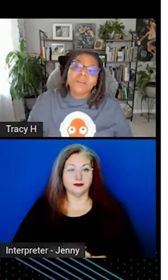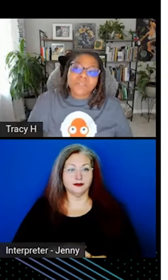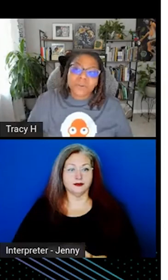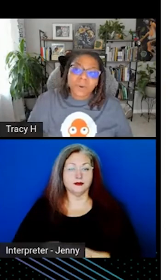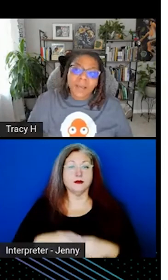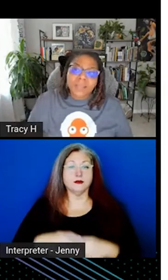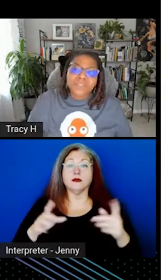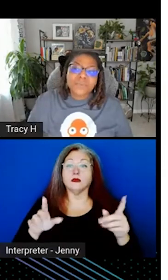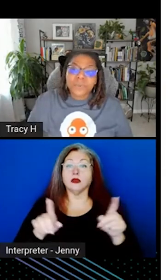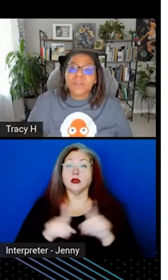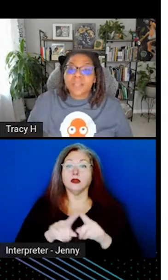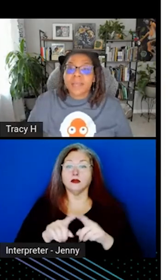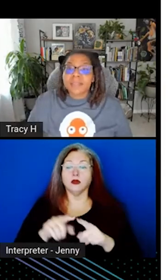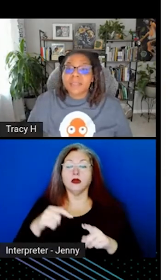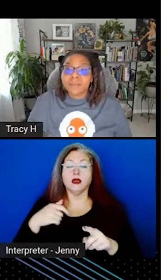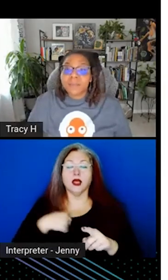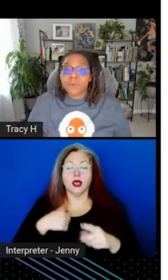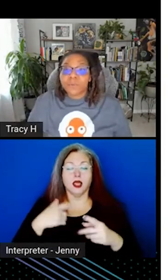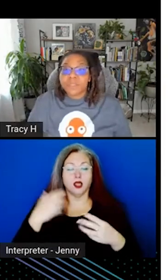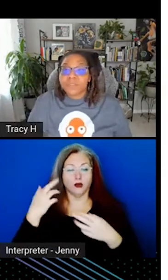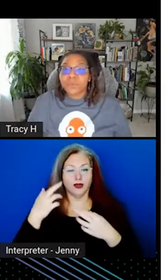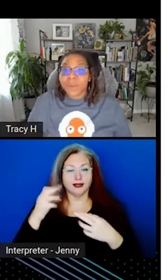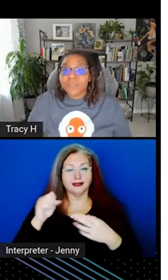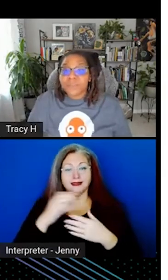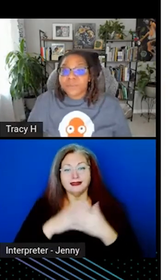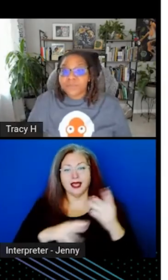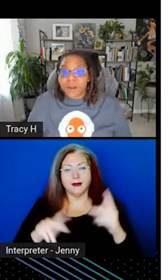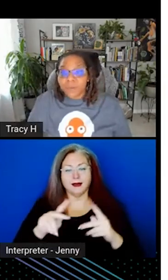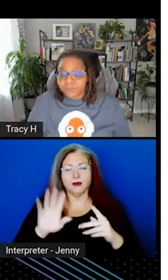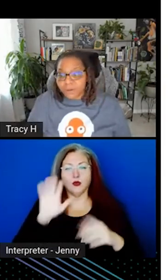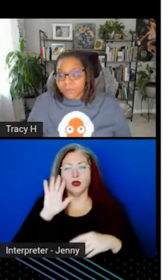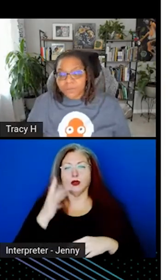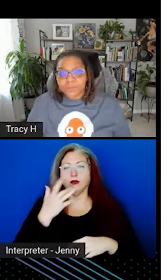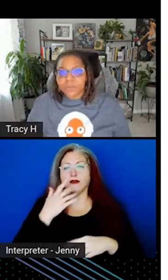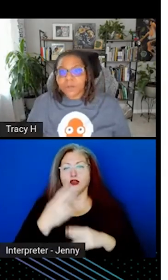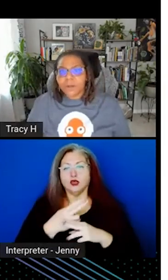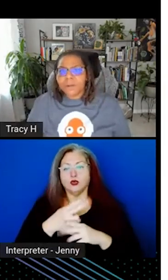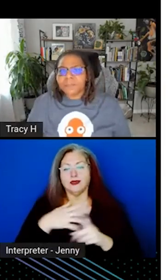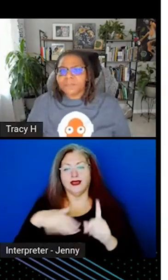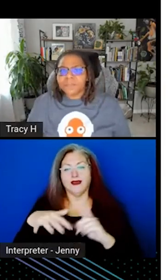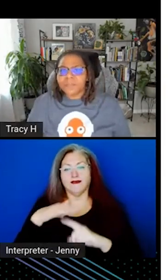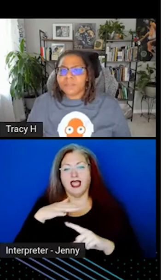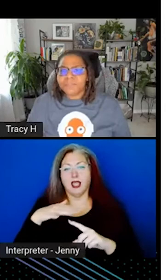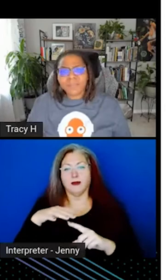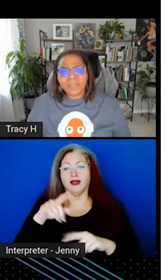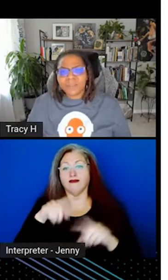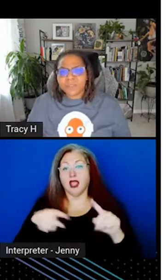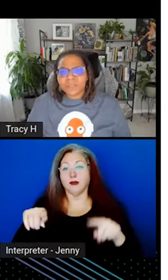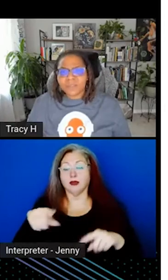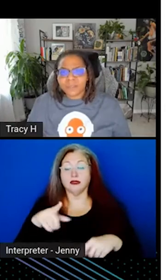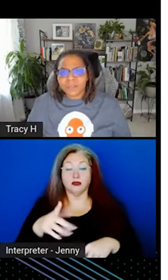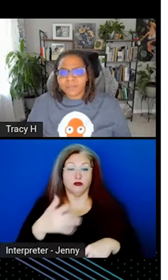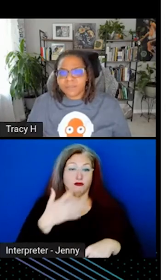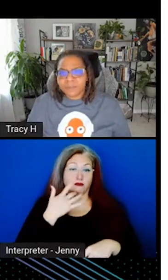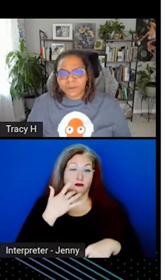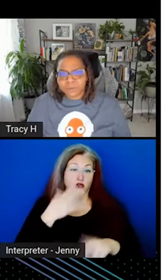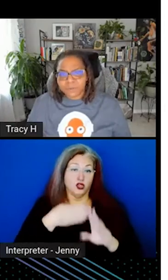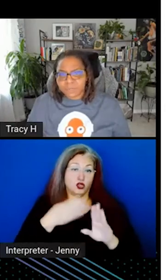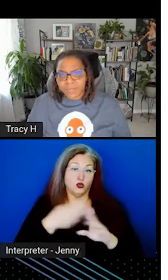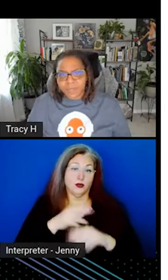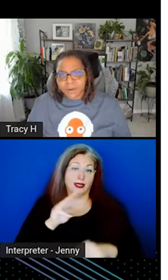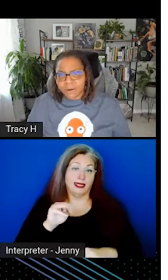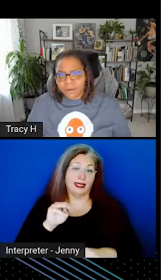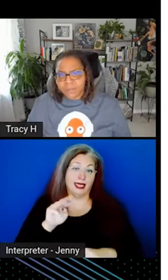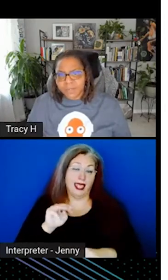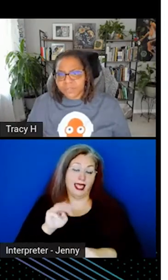Also, I do realize that some people would still rather use environment variables. If you like using ENV variables